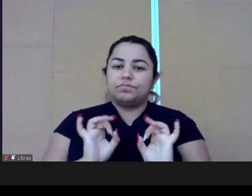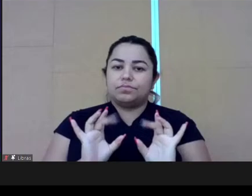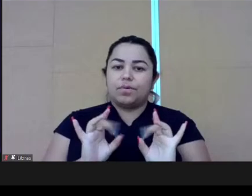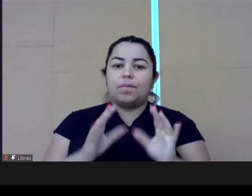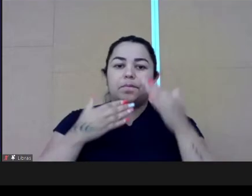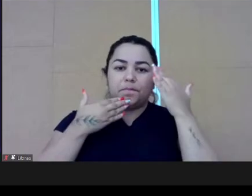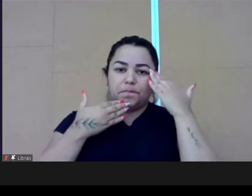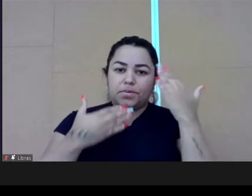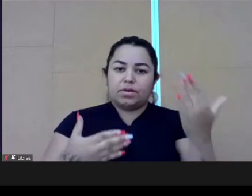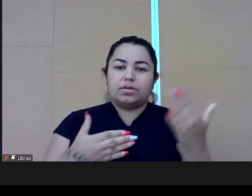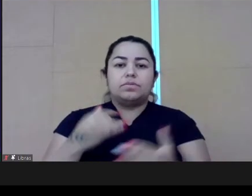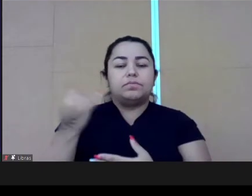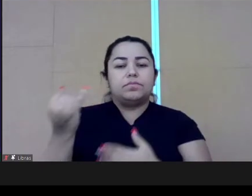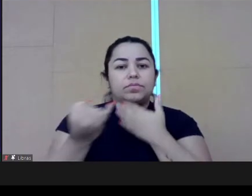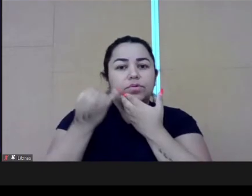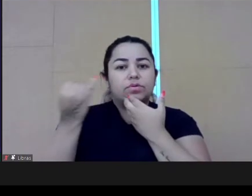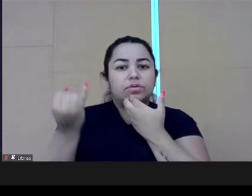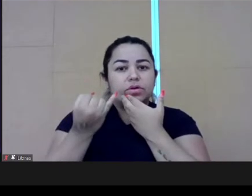please take a look on that.